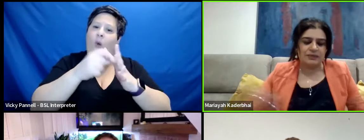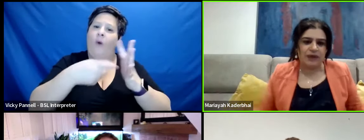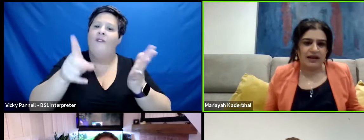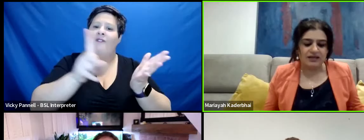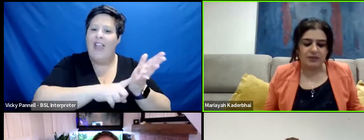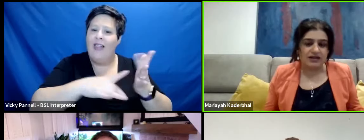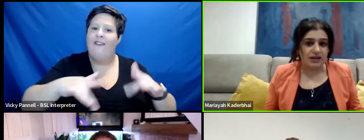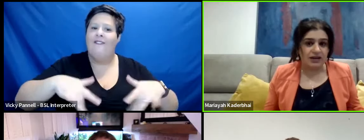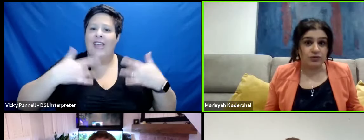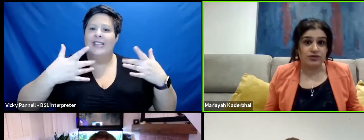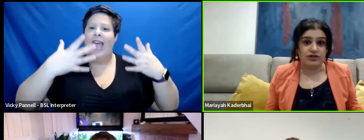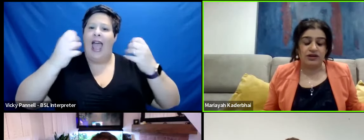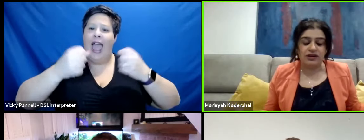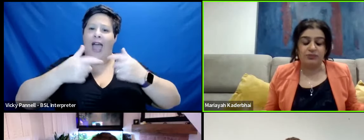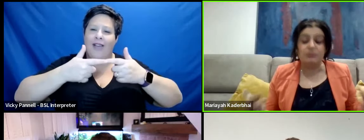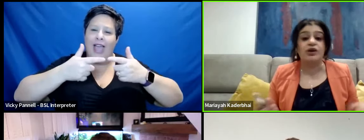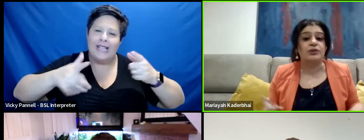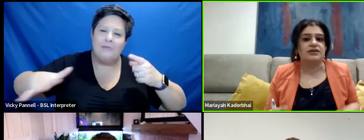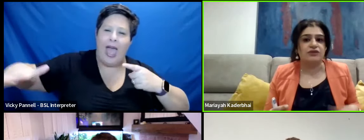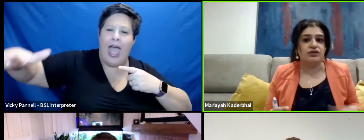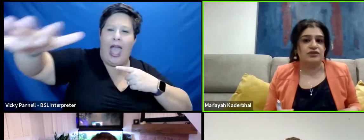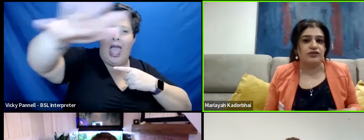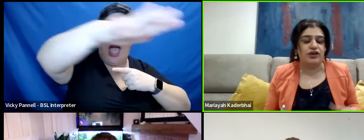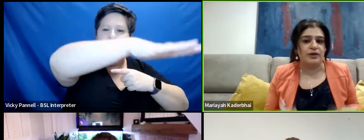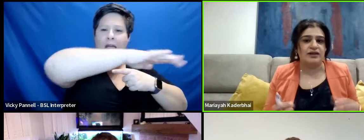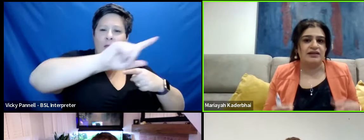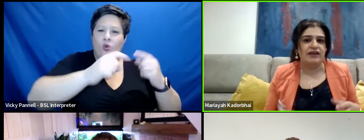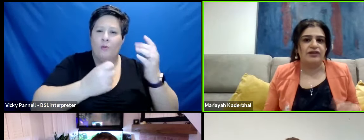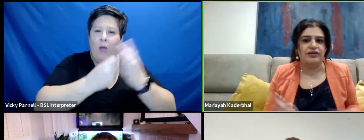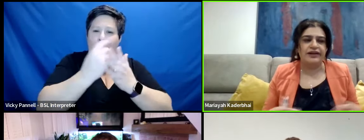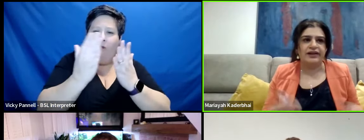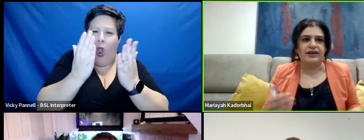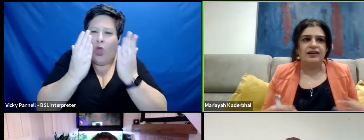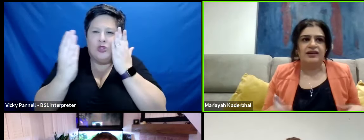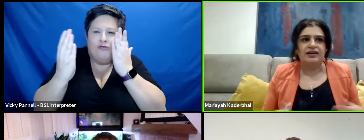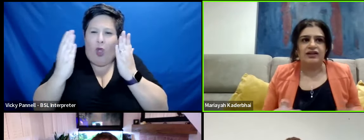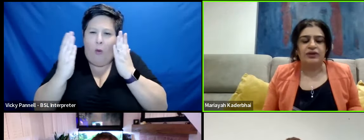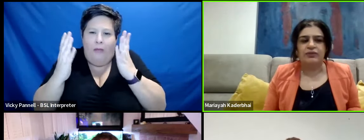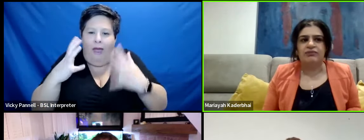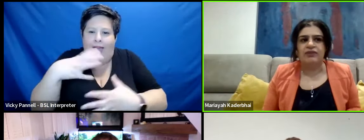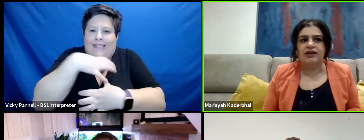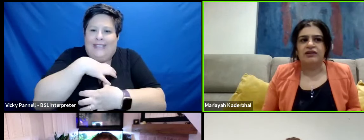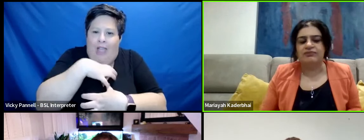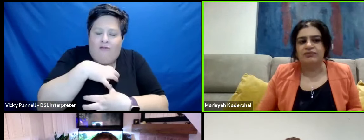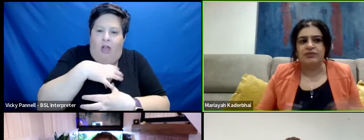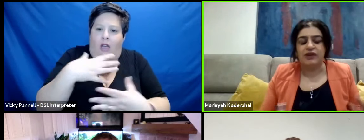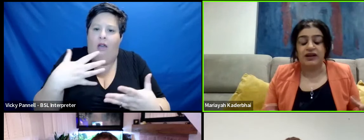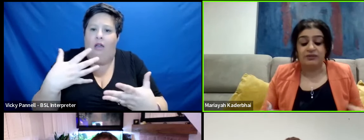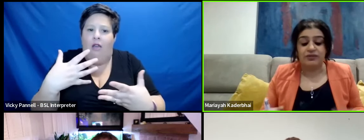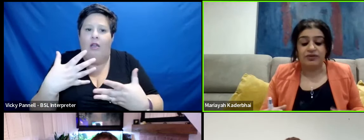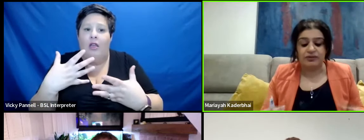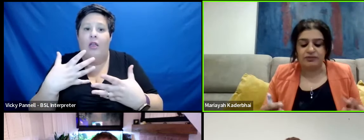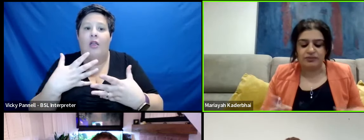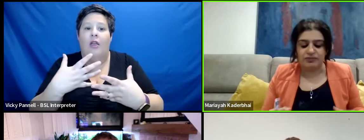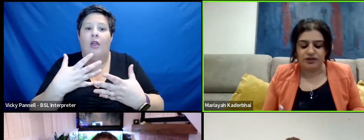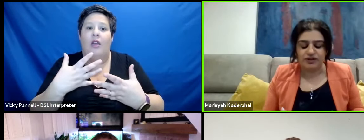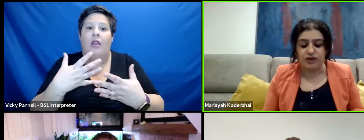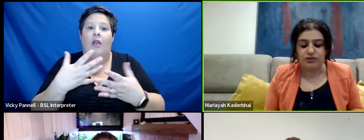this expanse, but at times there's also moments of claustrophobia and terror that, you know, are